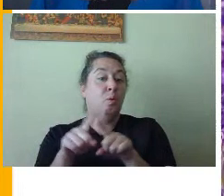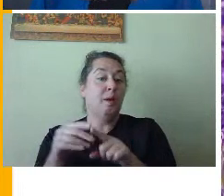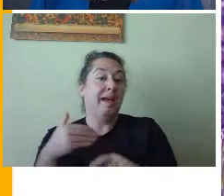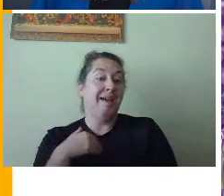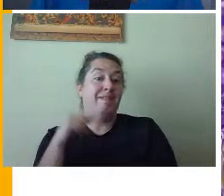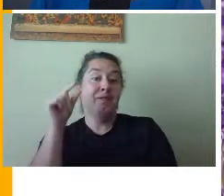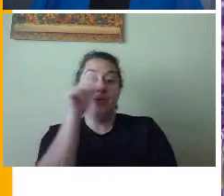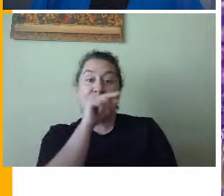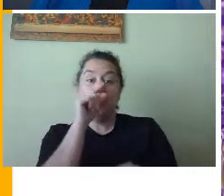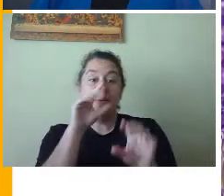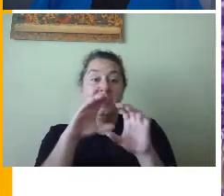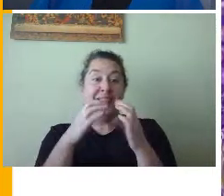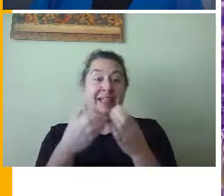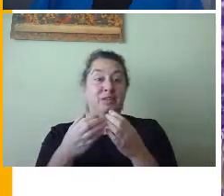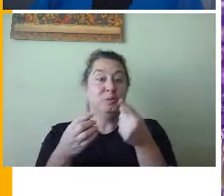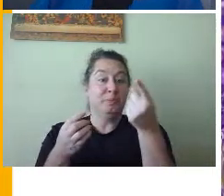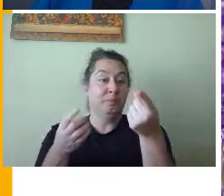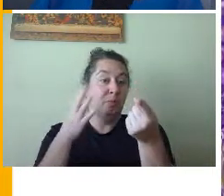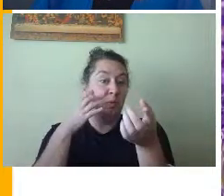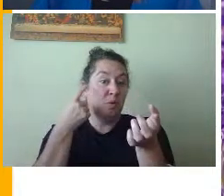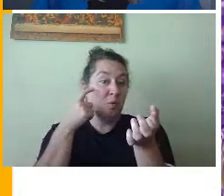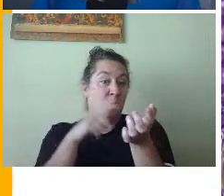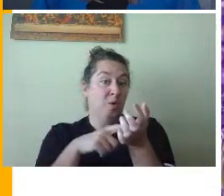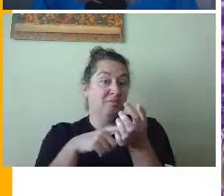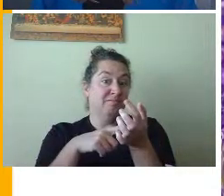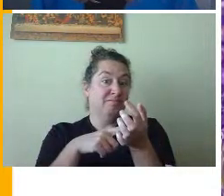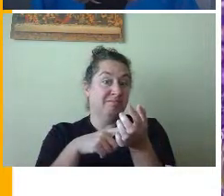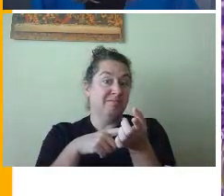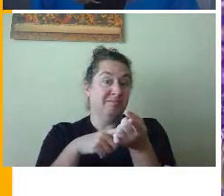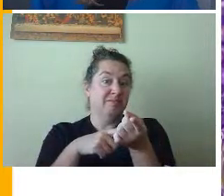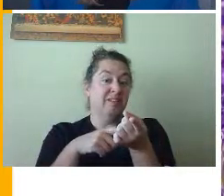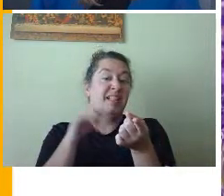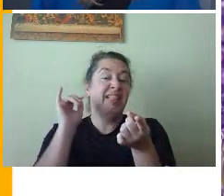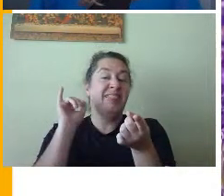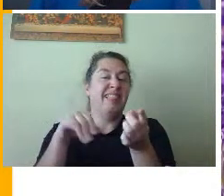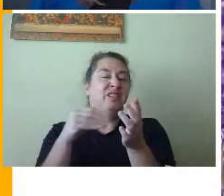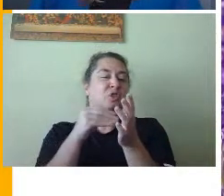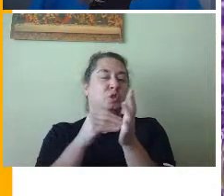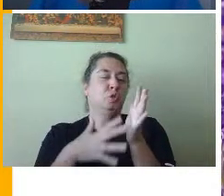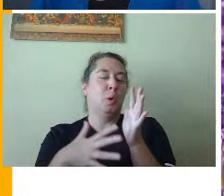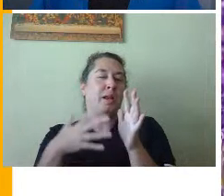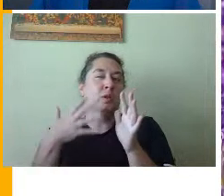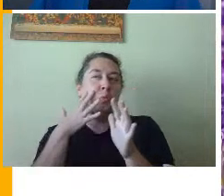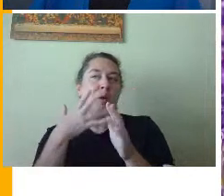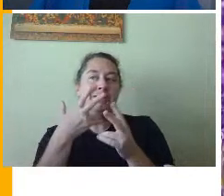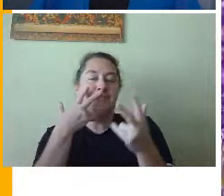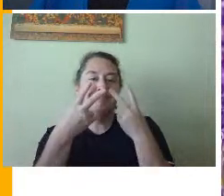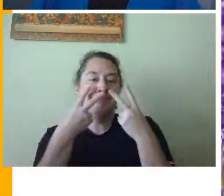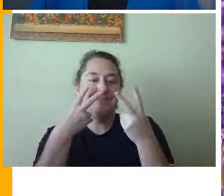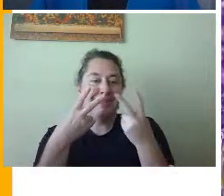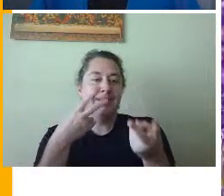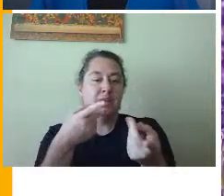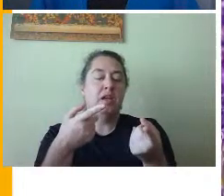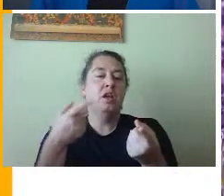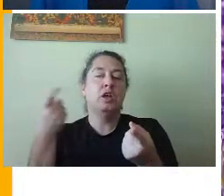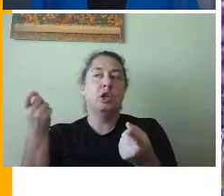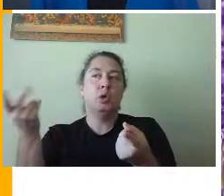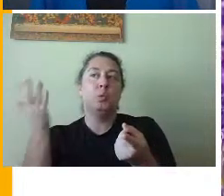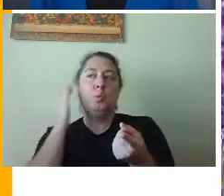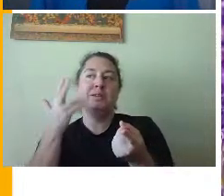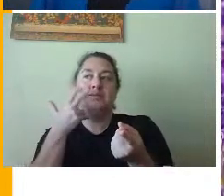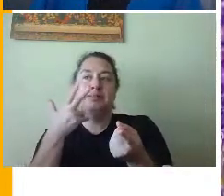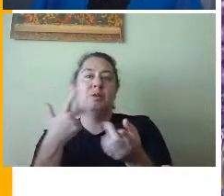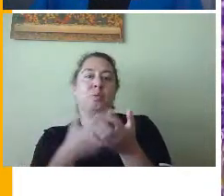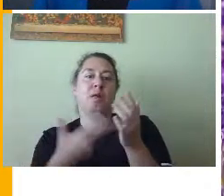Classroom over here that is pulled up from a student view. So as we go through the presentation, you can also